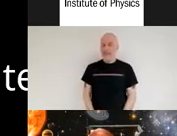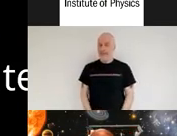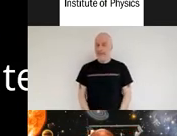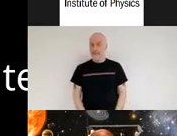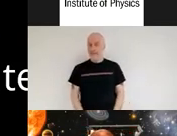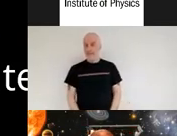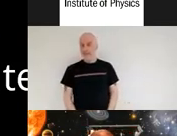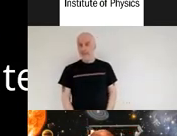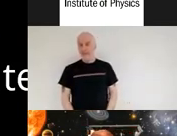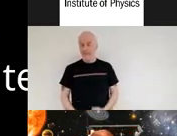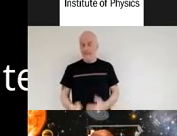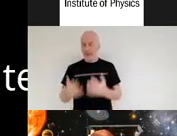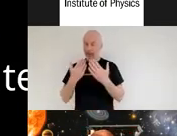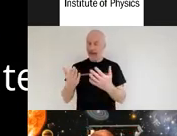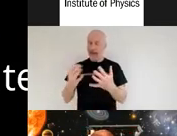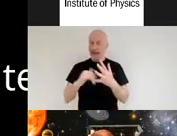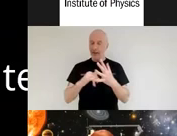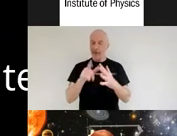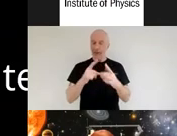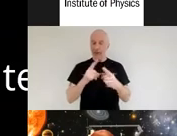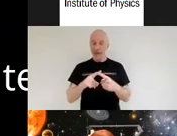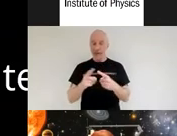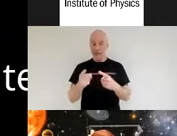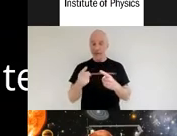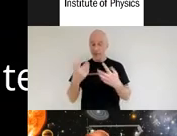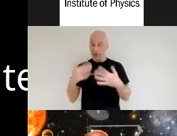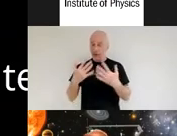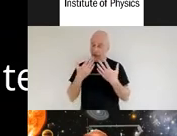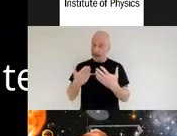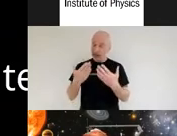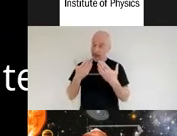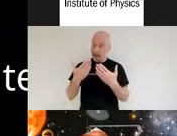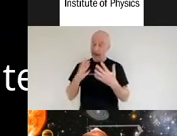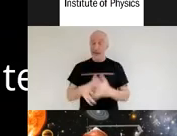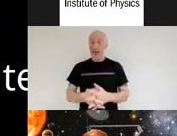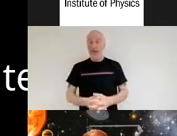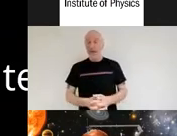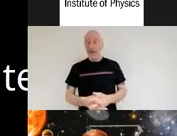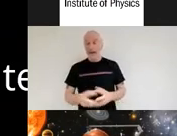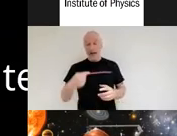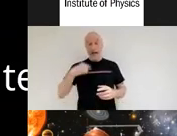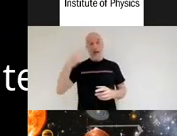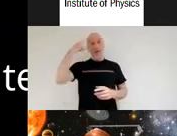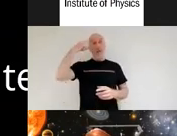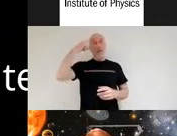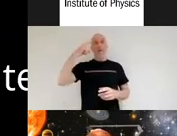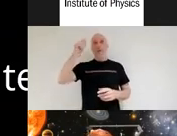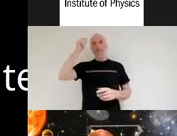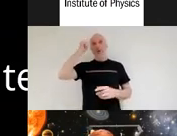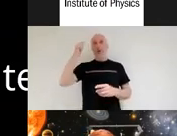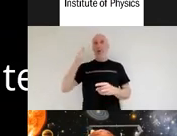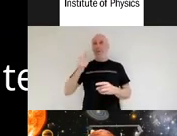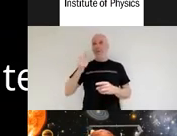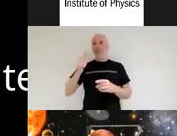oh thank you sophie that was absolutely fantastic and uh i thought i knew quite a bit about the web telescope until i've just sat through that